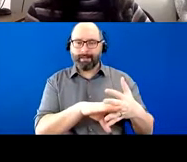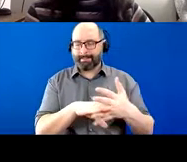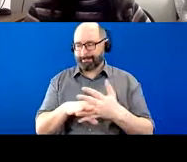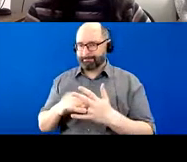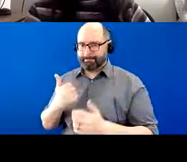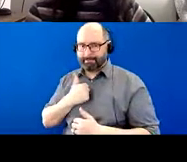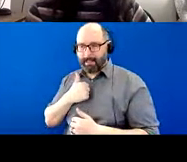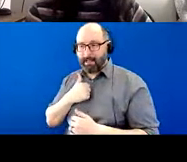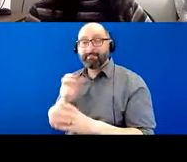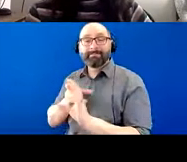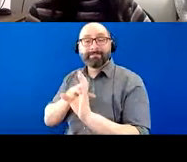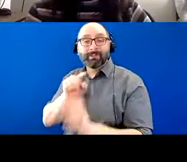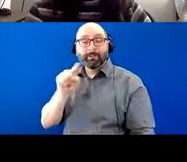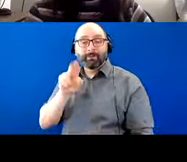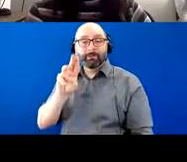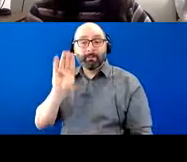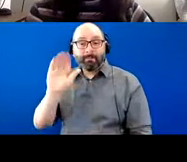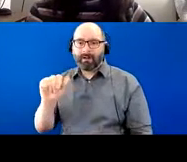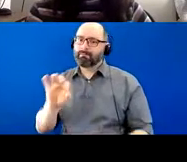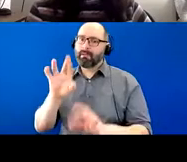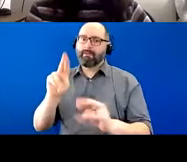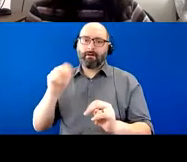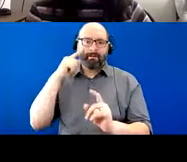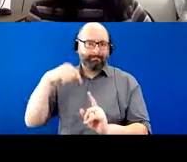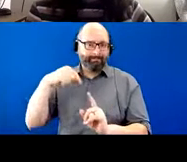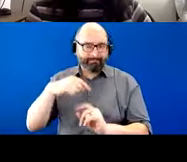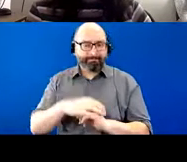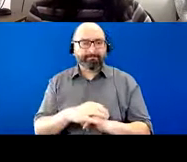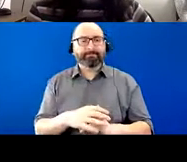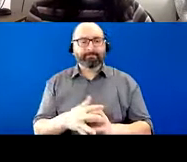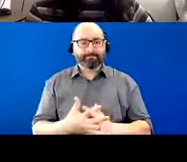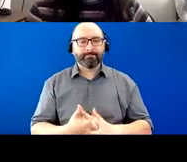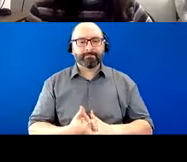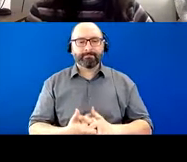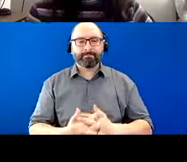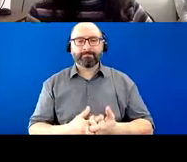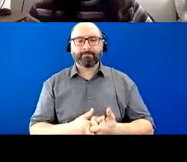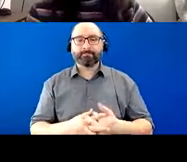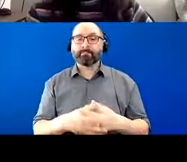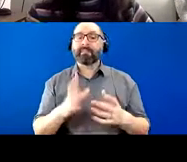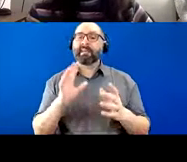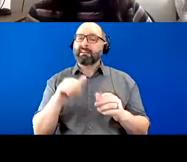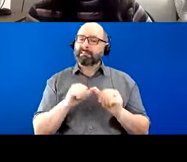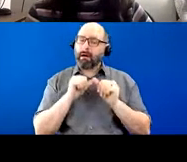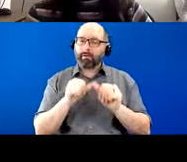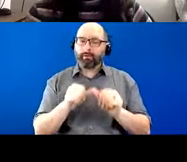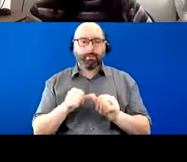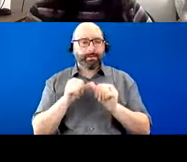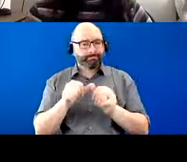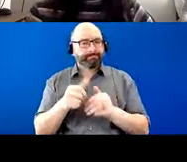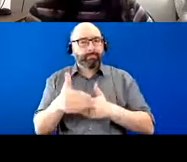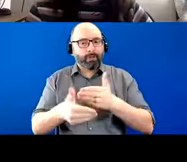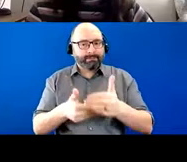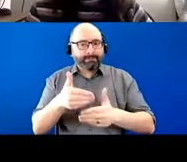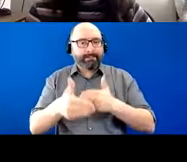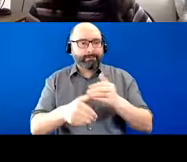participating in Zumba, which was really fun for her. Um, it was an ongoing process to deal with his